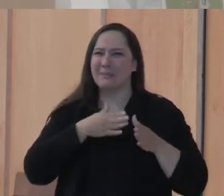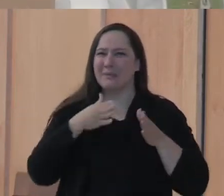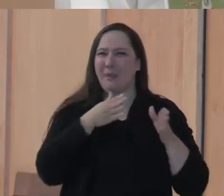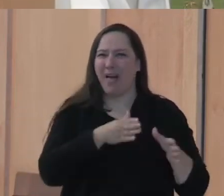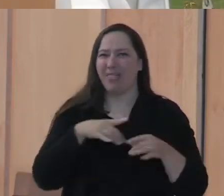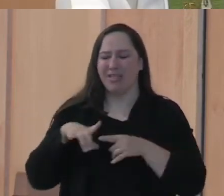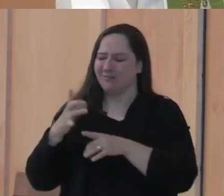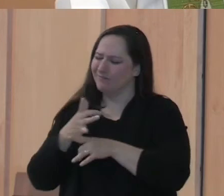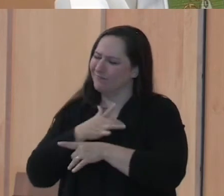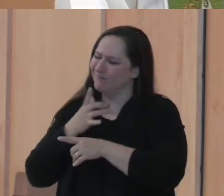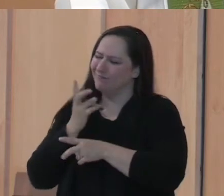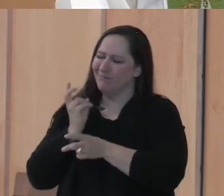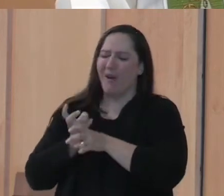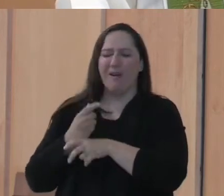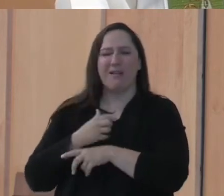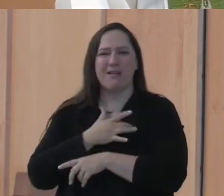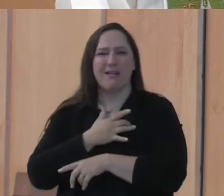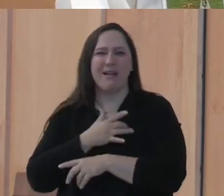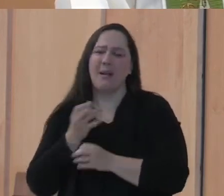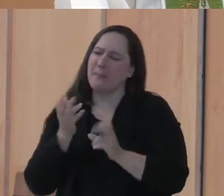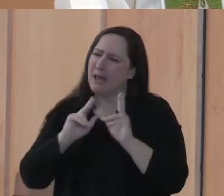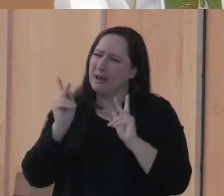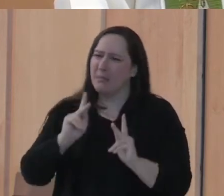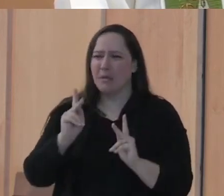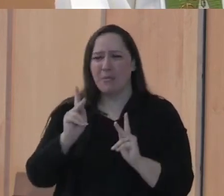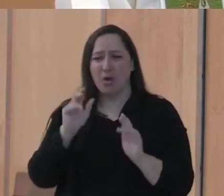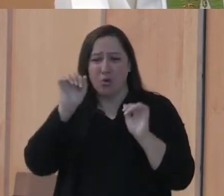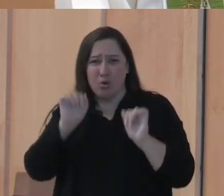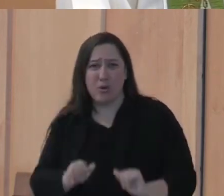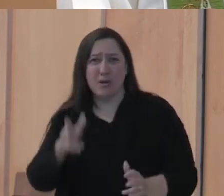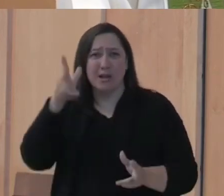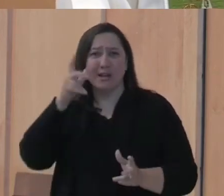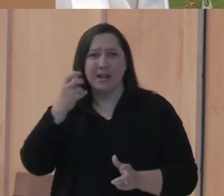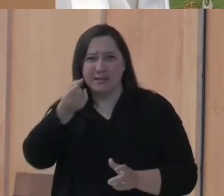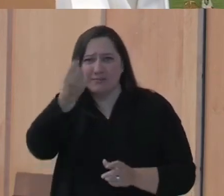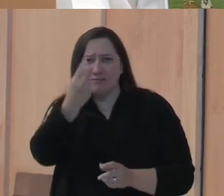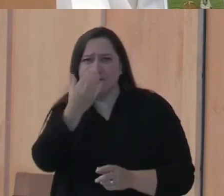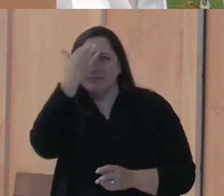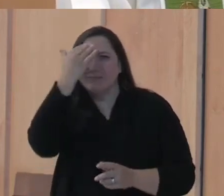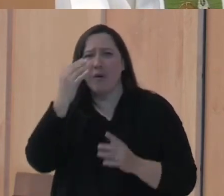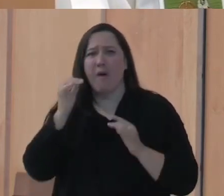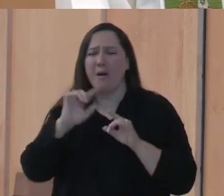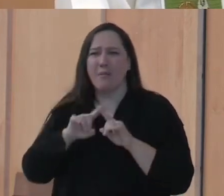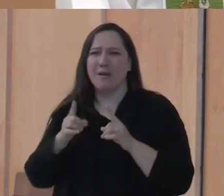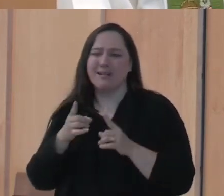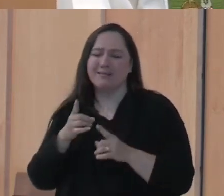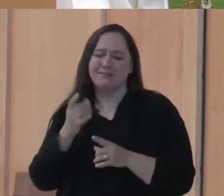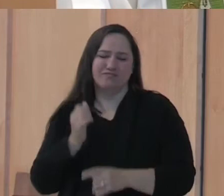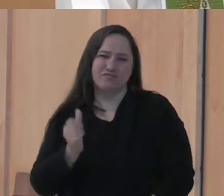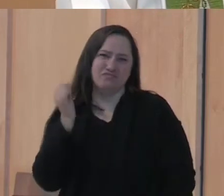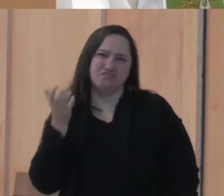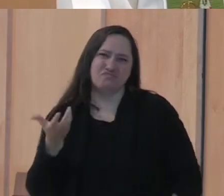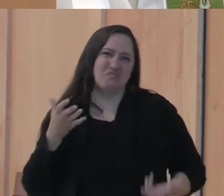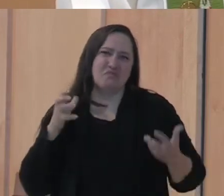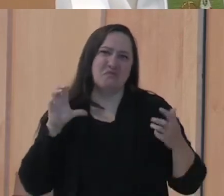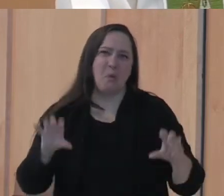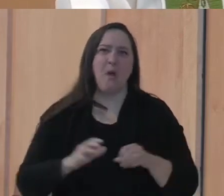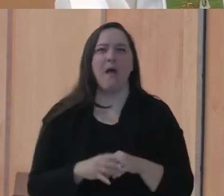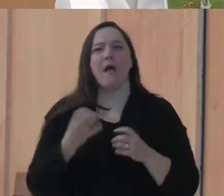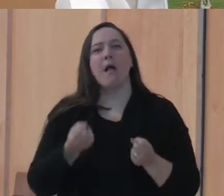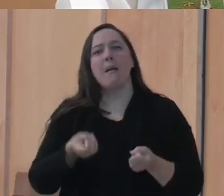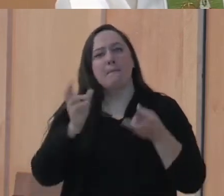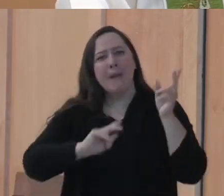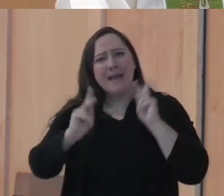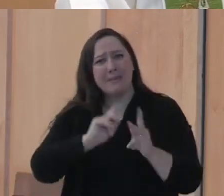How many people, even though they could read the word of God, simply don't? How many people, when they hear the word of God,